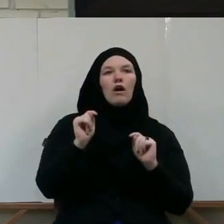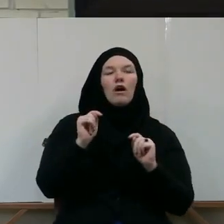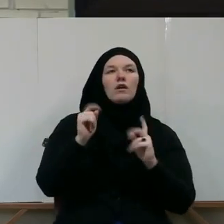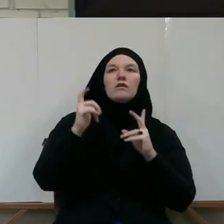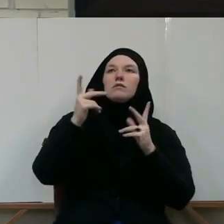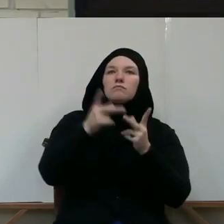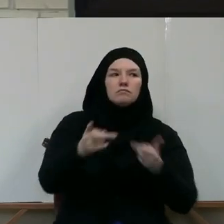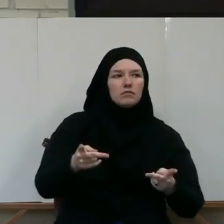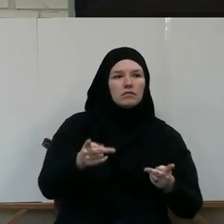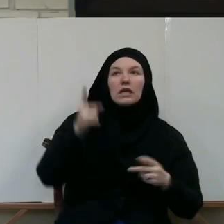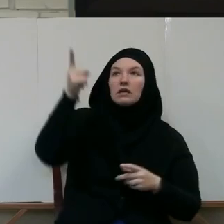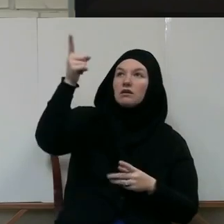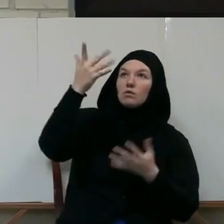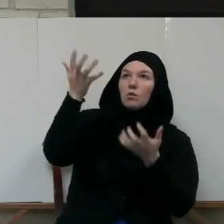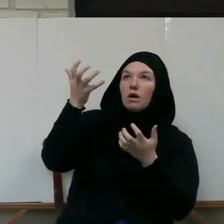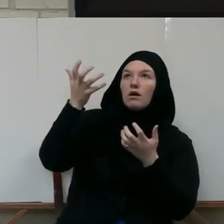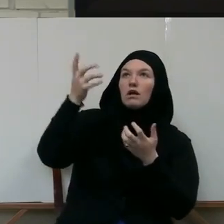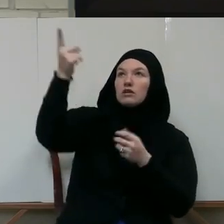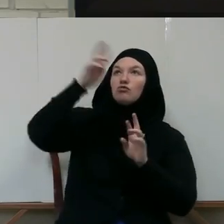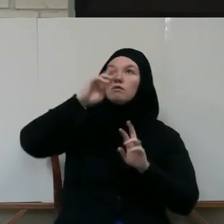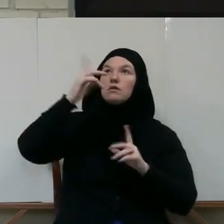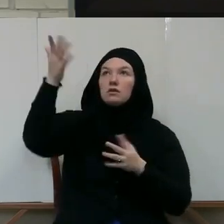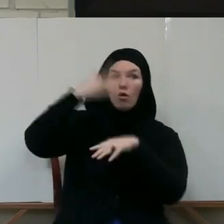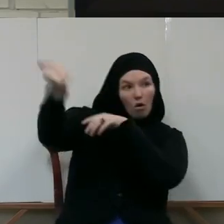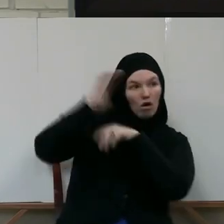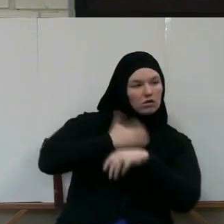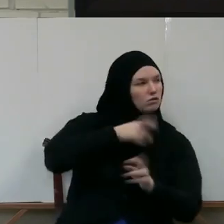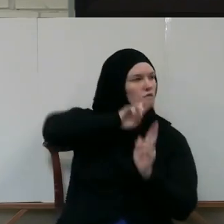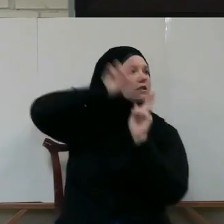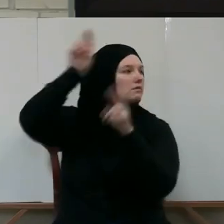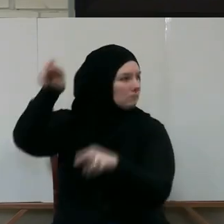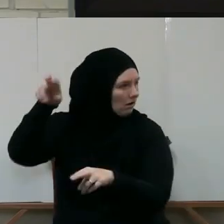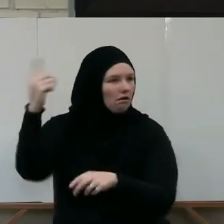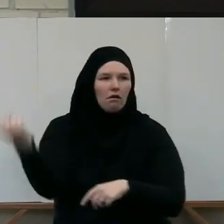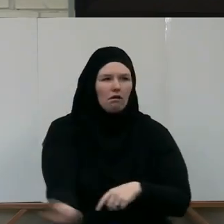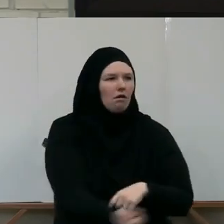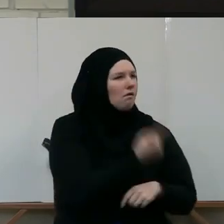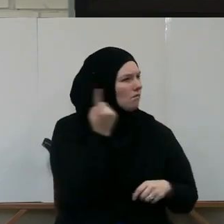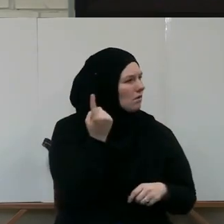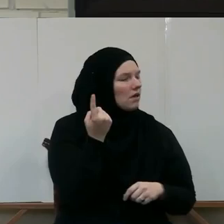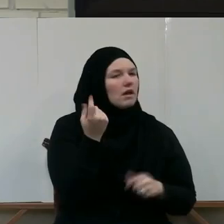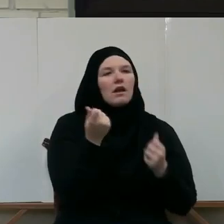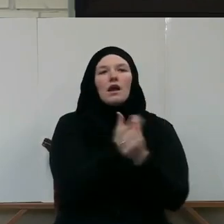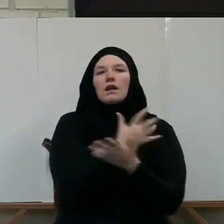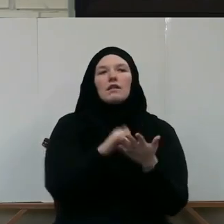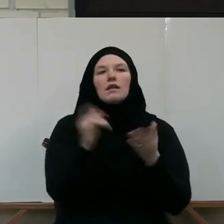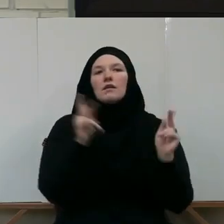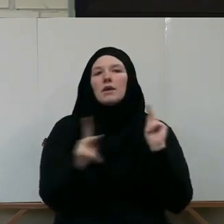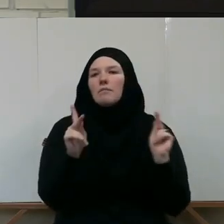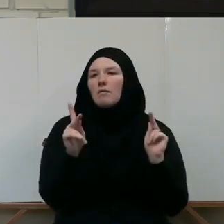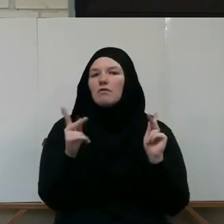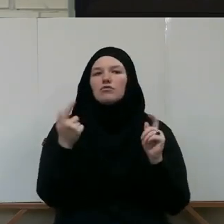There is an issue of testimony or judgment or anything that people dispute.